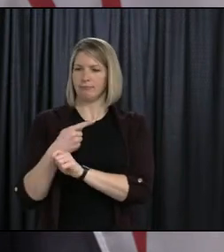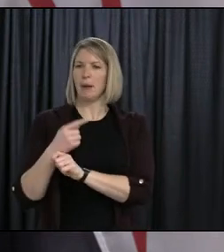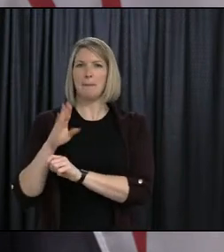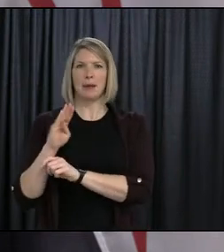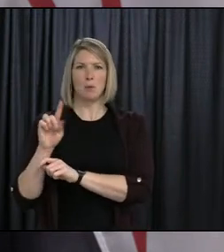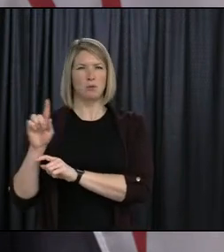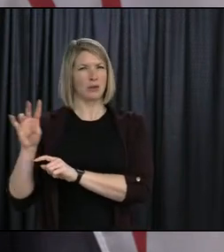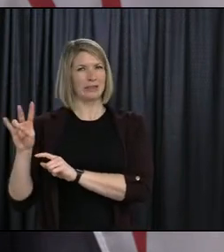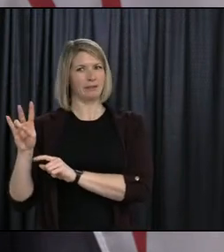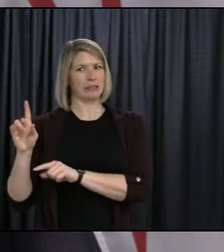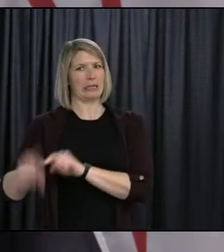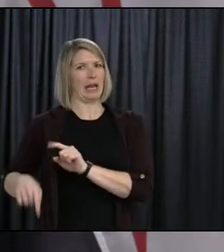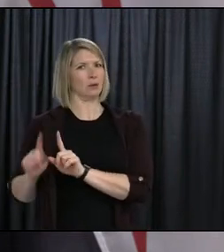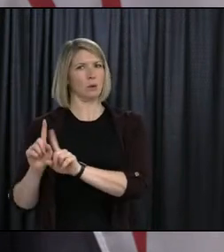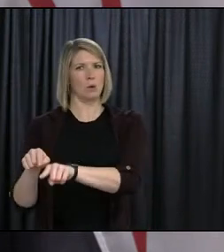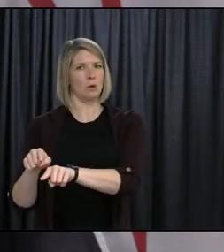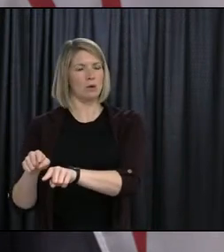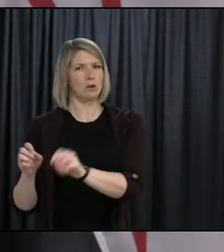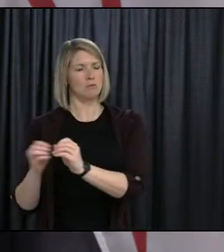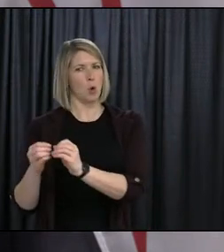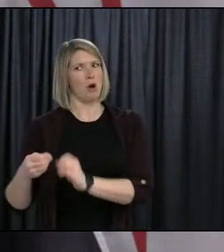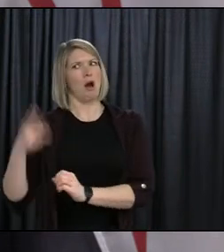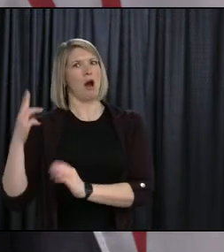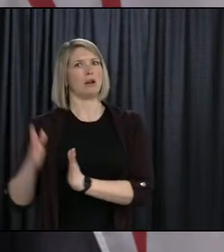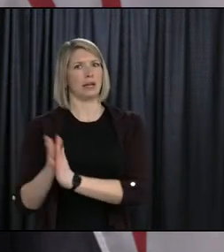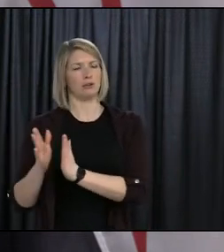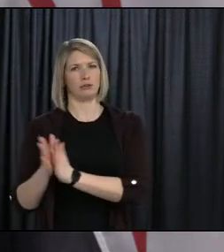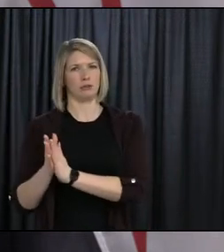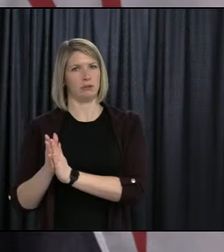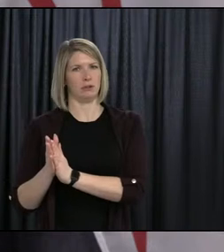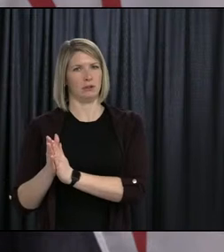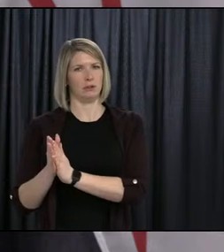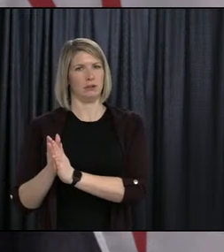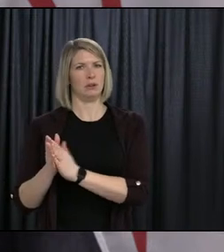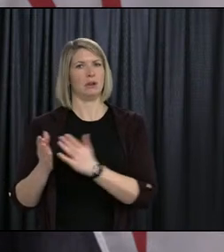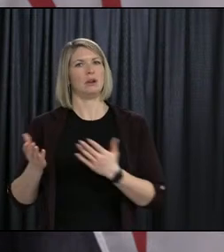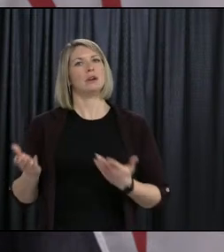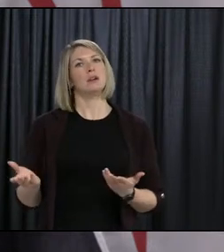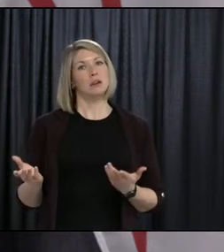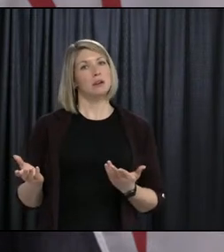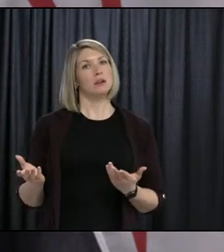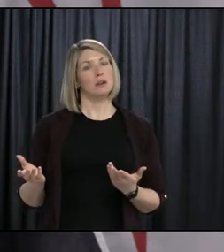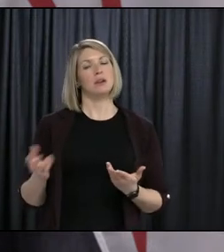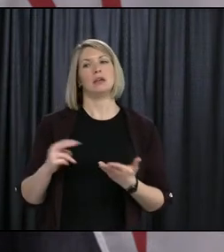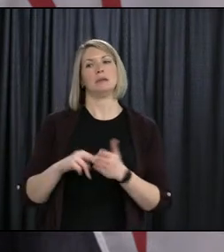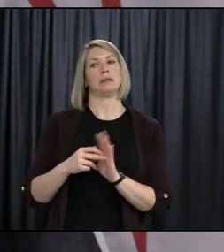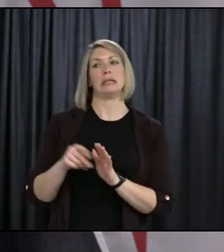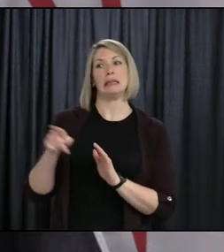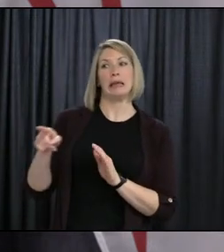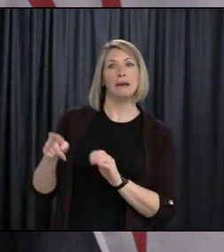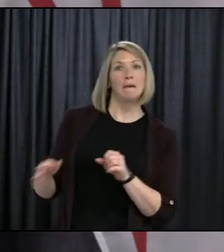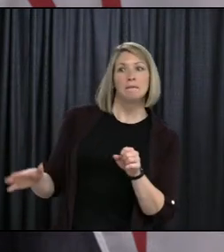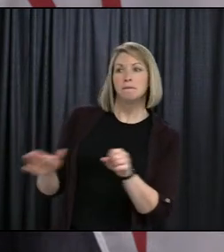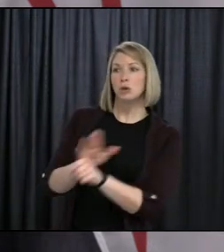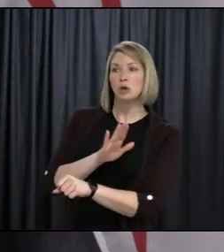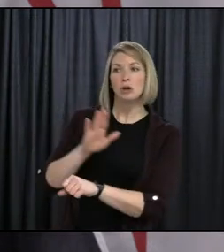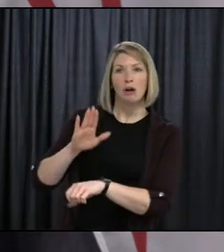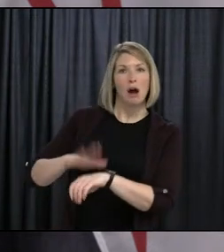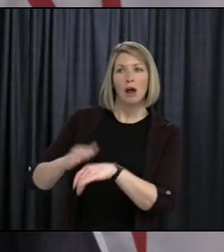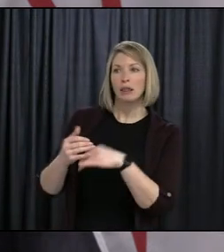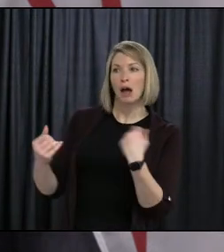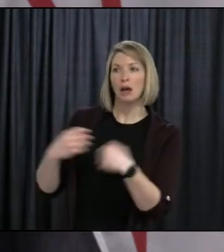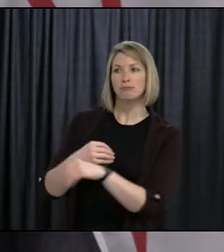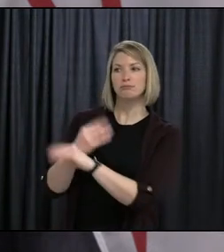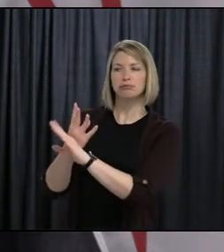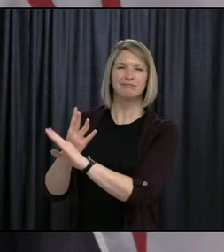where we can have those children who cannot avail completely of virtual in an environment